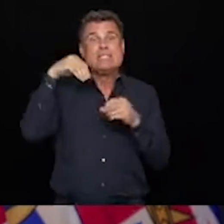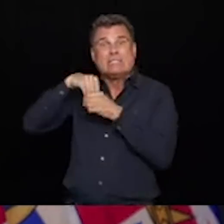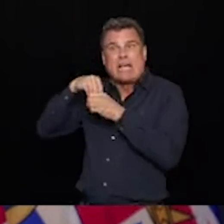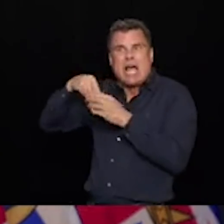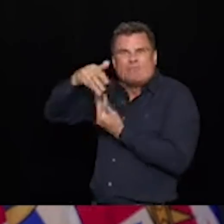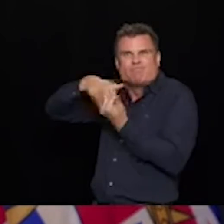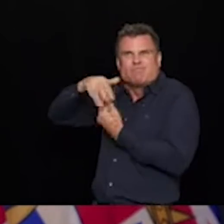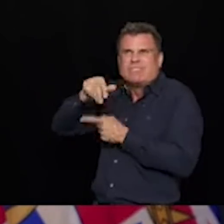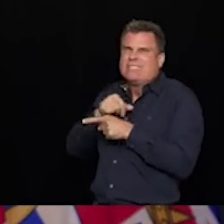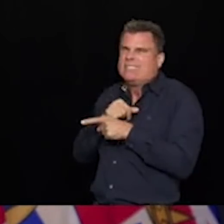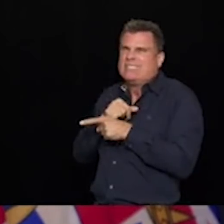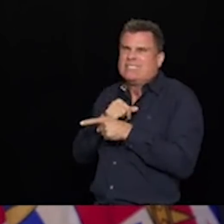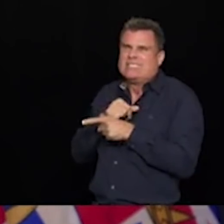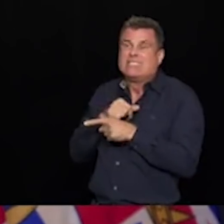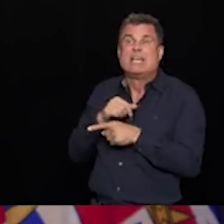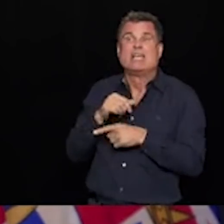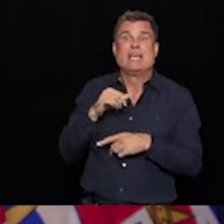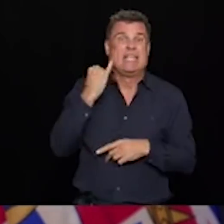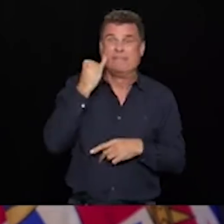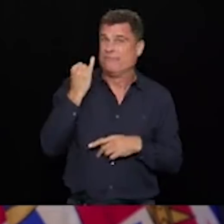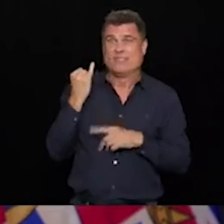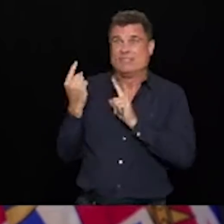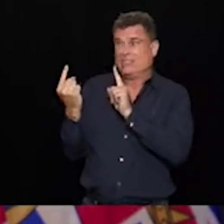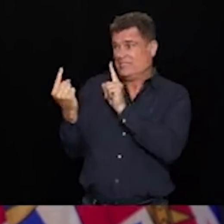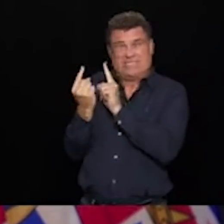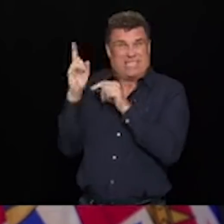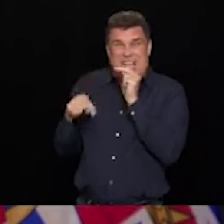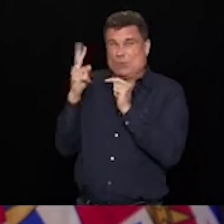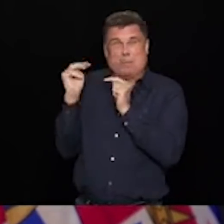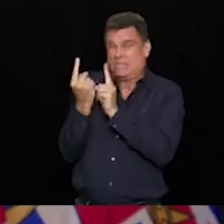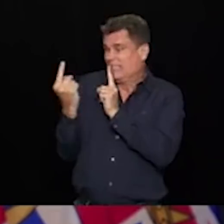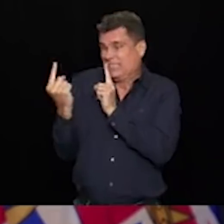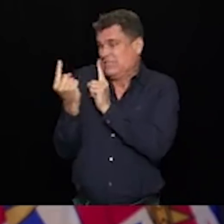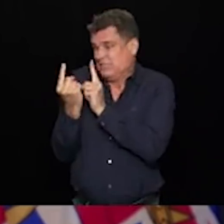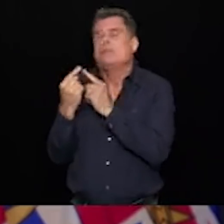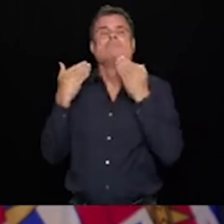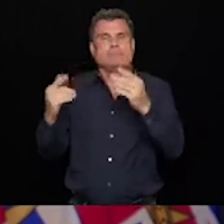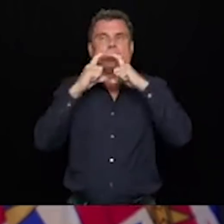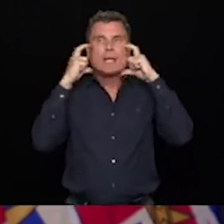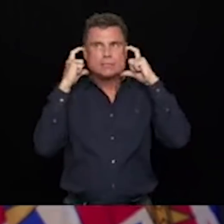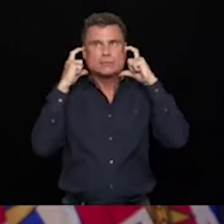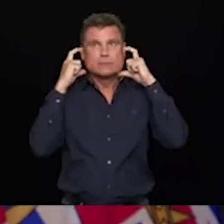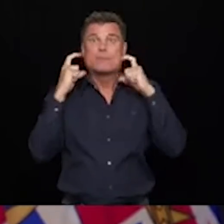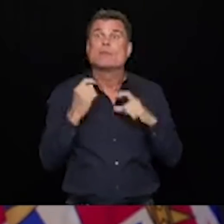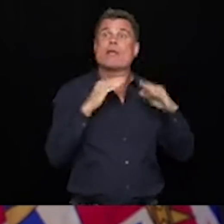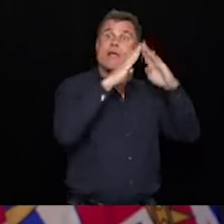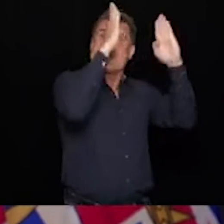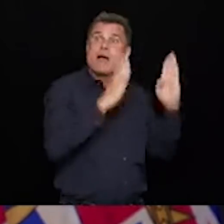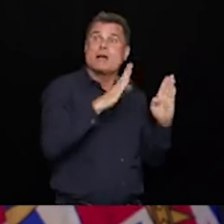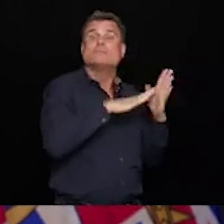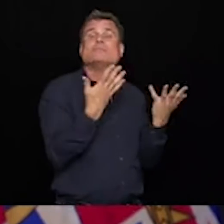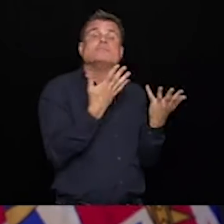it's incredibly important to wear a mask. For your household bubble, getting close with hugs and kisses is absolutely fine.